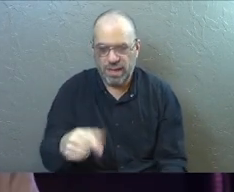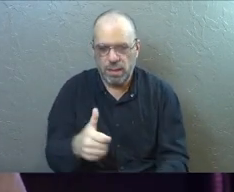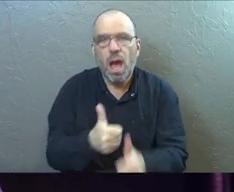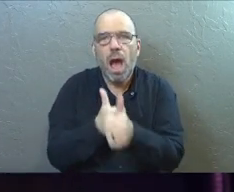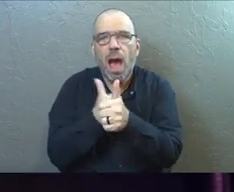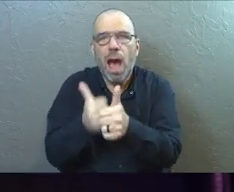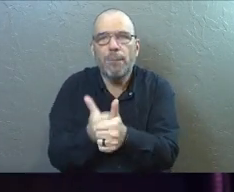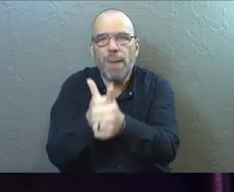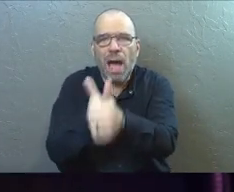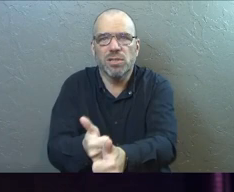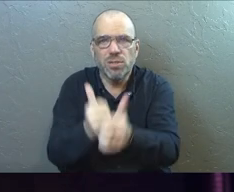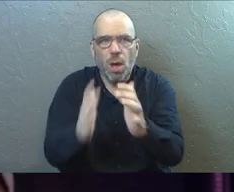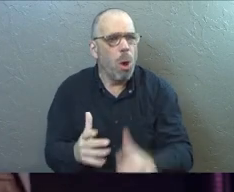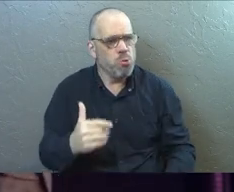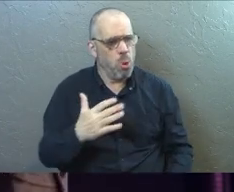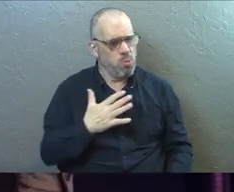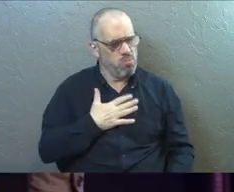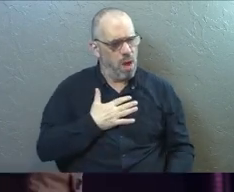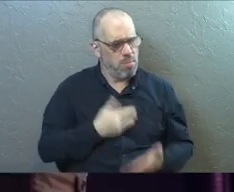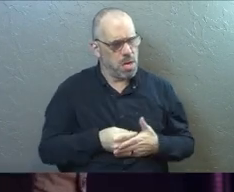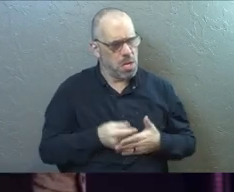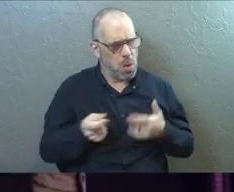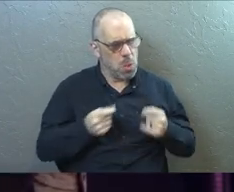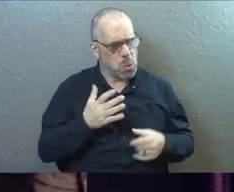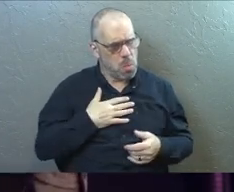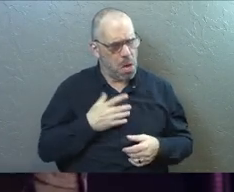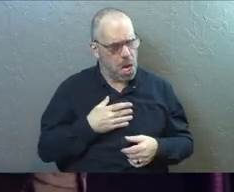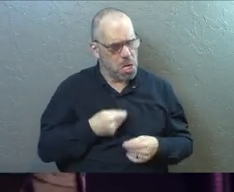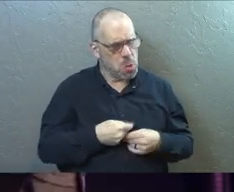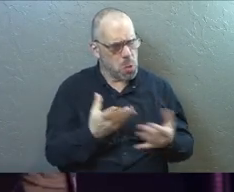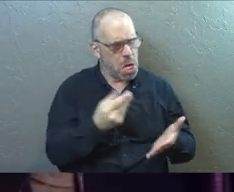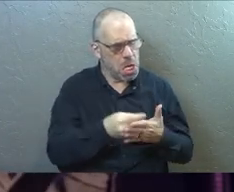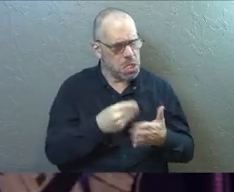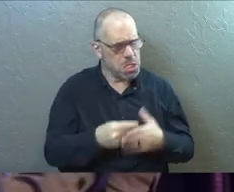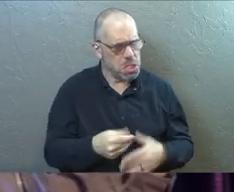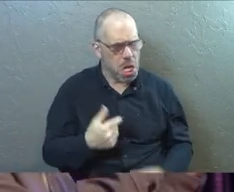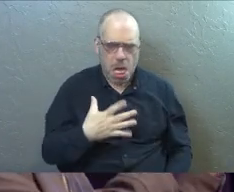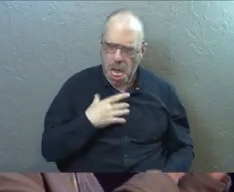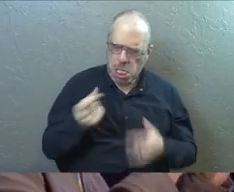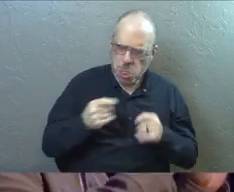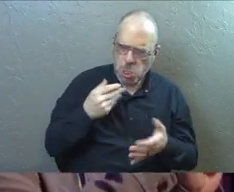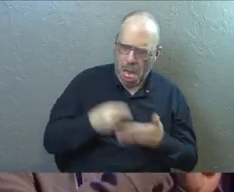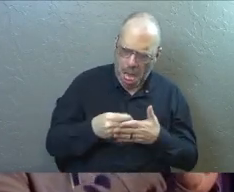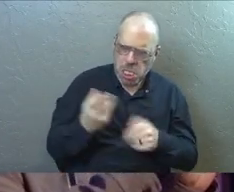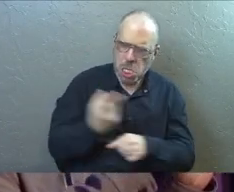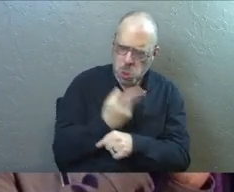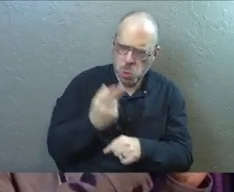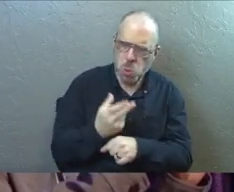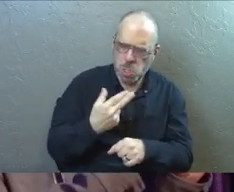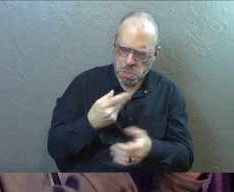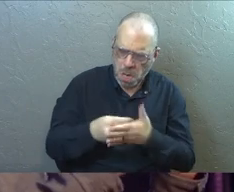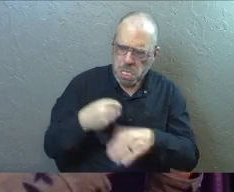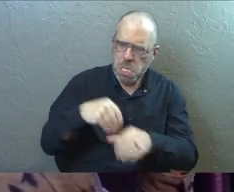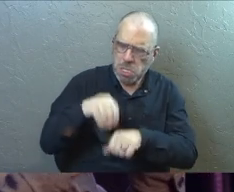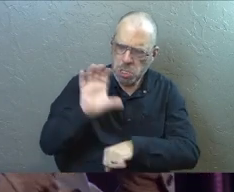because you're like, well, I like to control where my donations go. I like to control how they've been used.